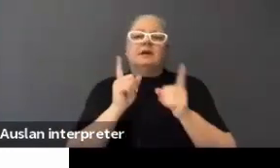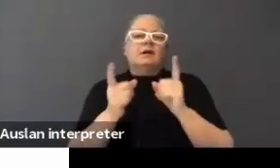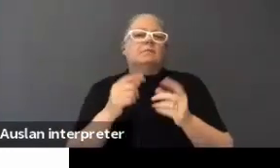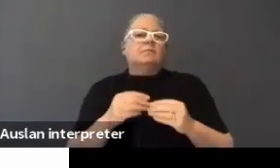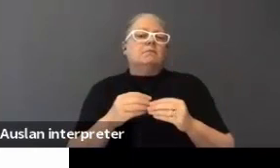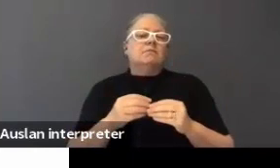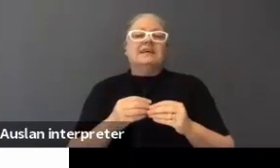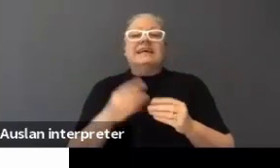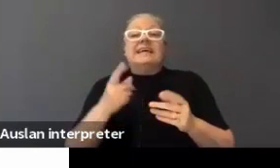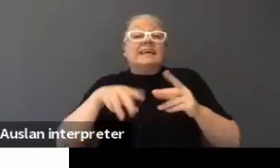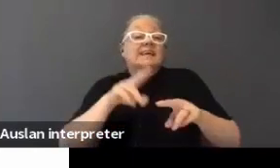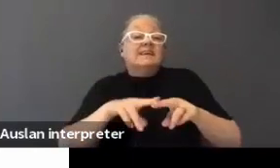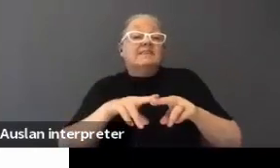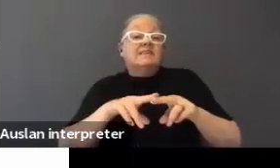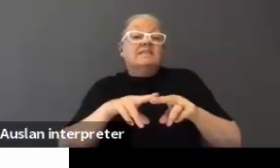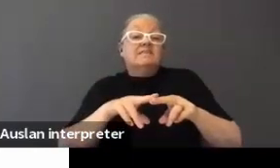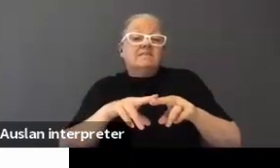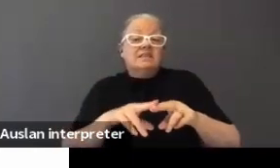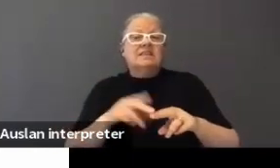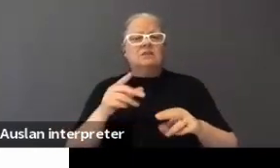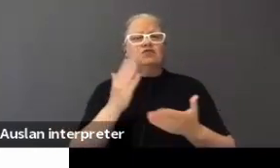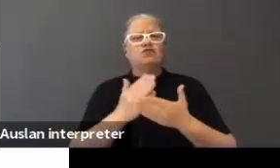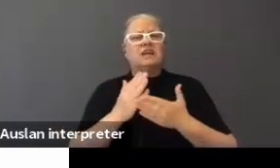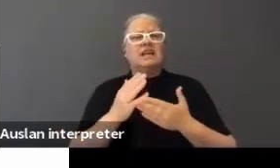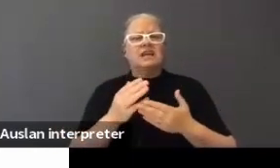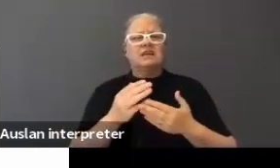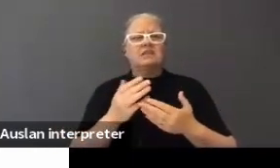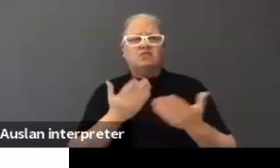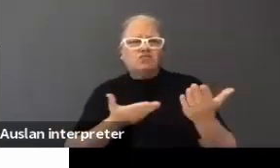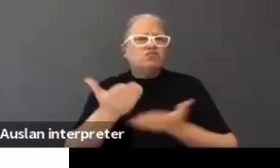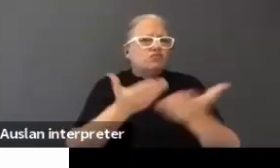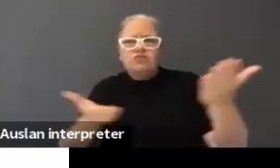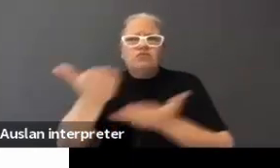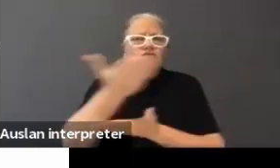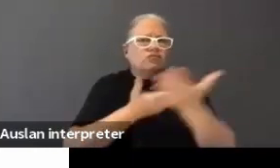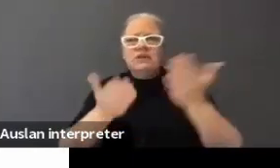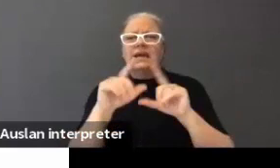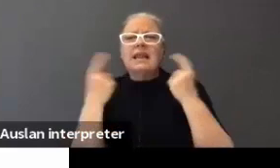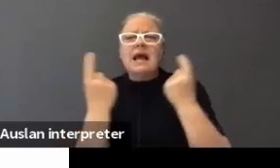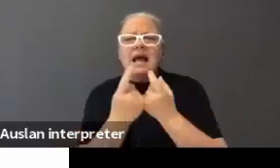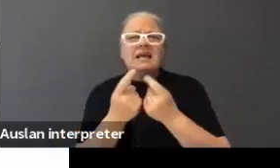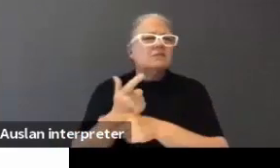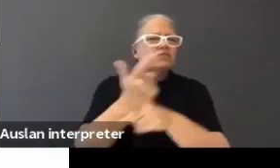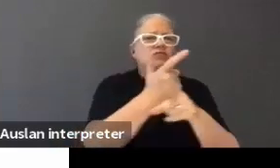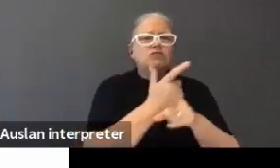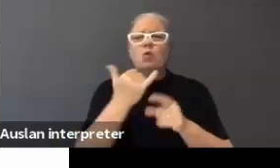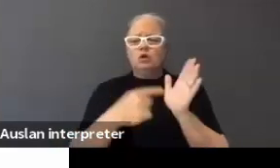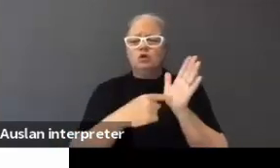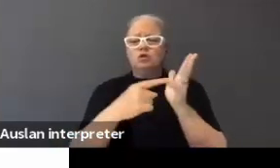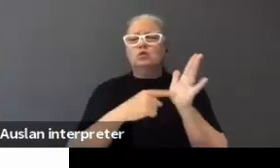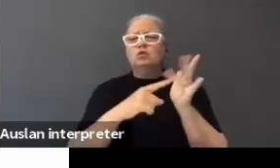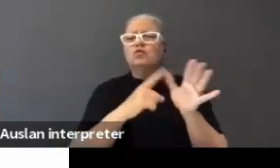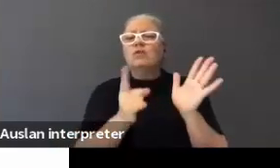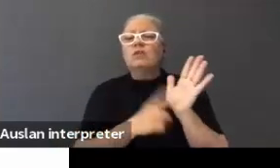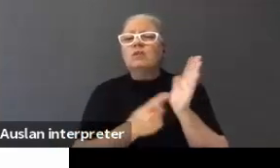if it's a very interactive class, if it's a tutorial-type class, you might have